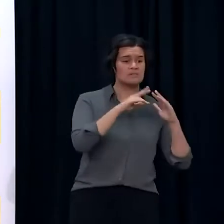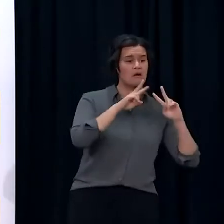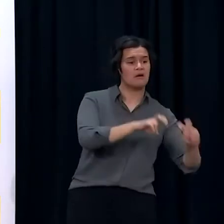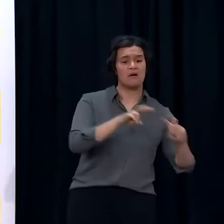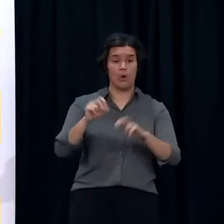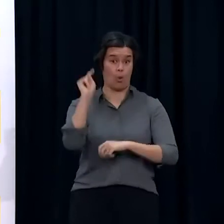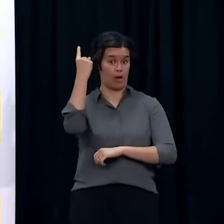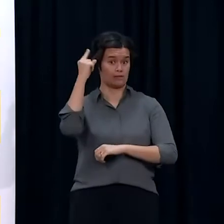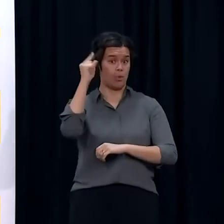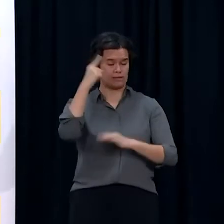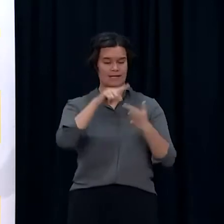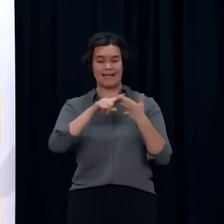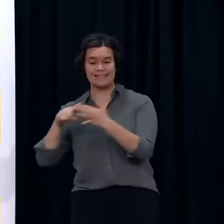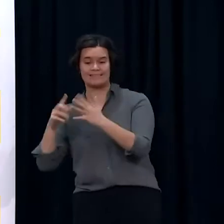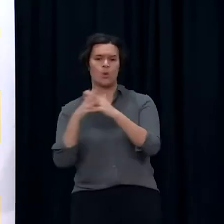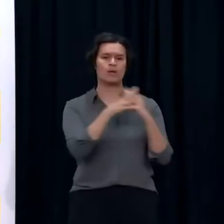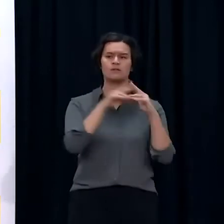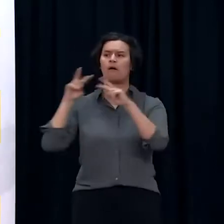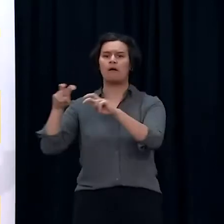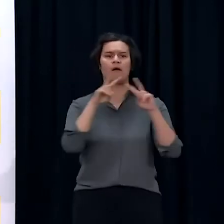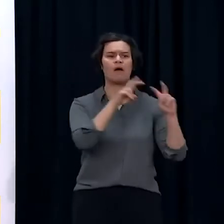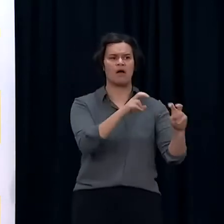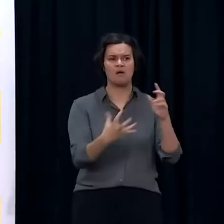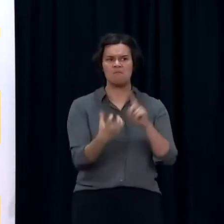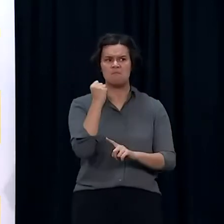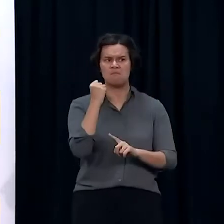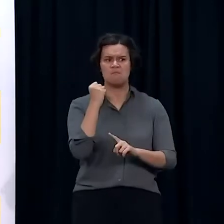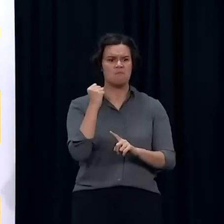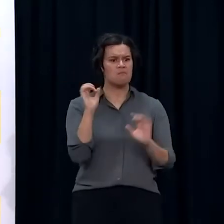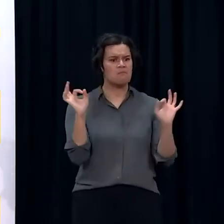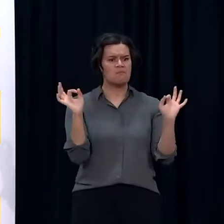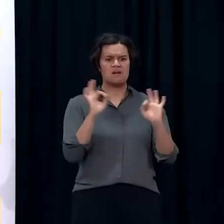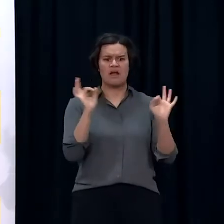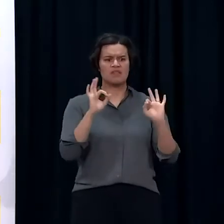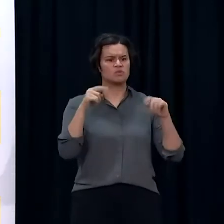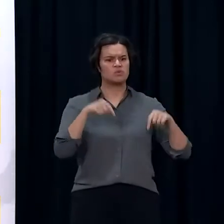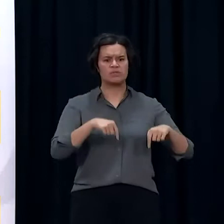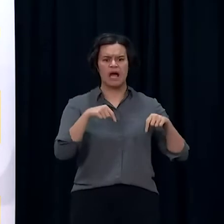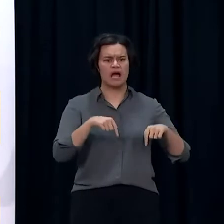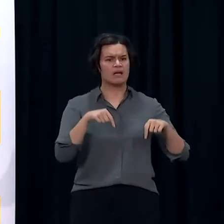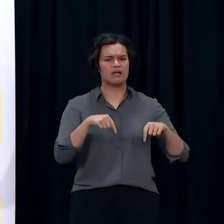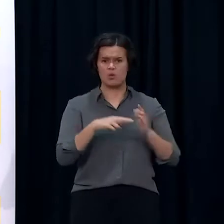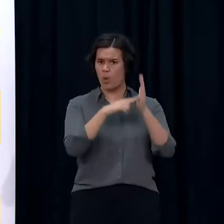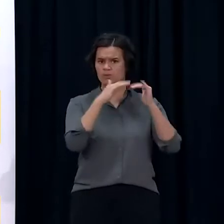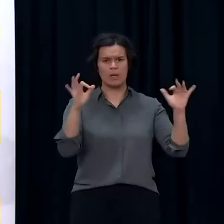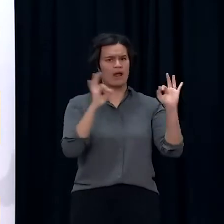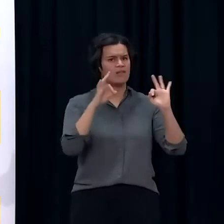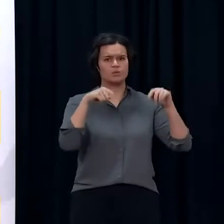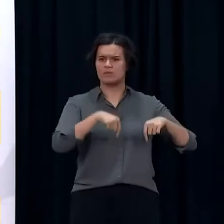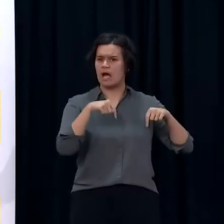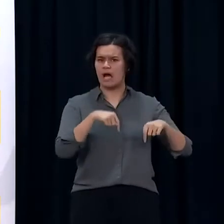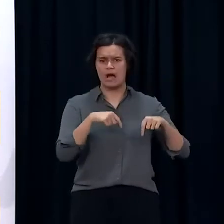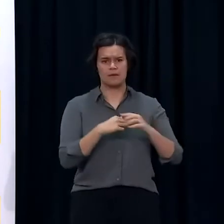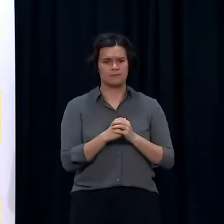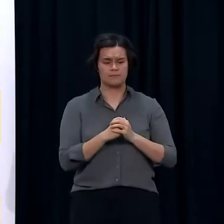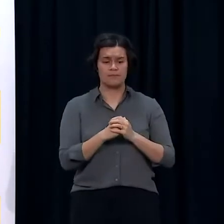Shore, from both Rosedale and Albany, was negative for the first time this week. Test results from the latest sampling in